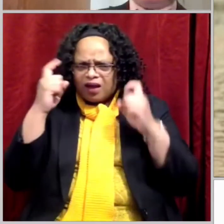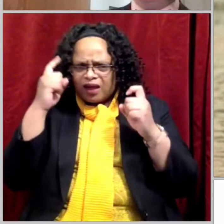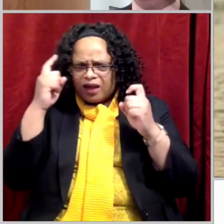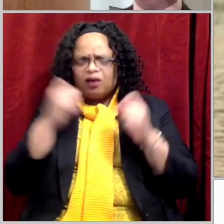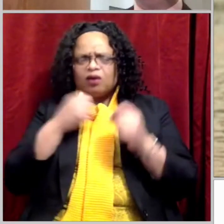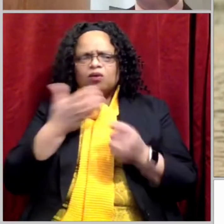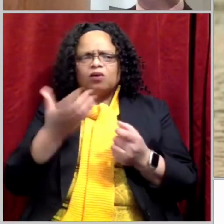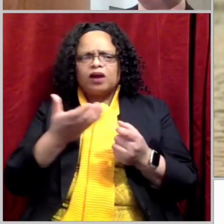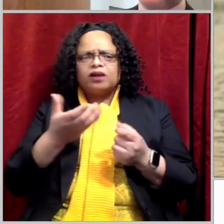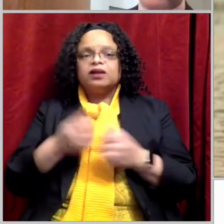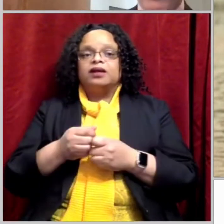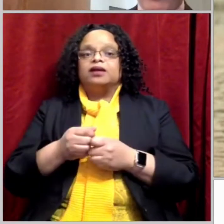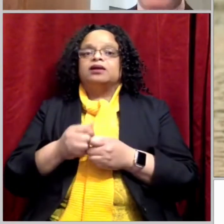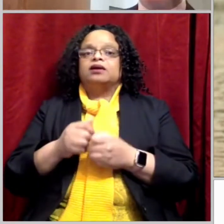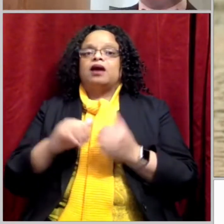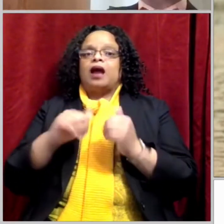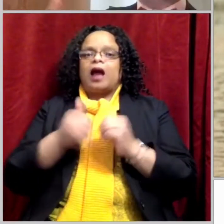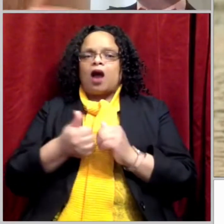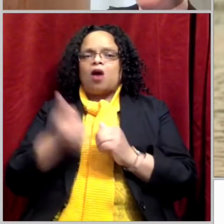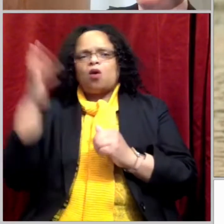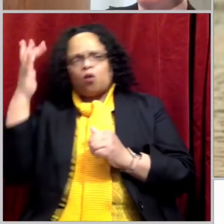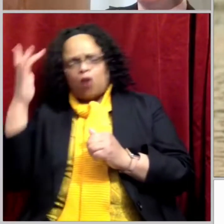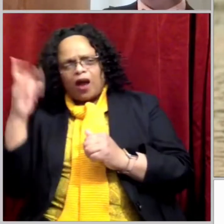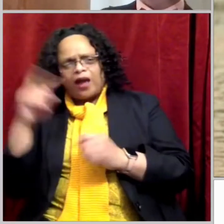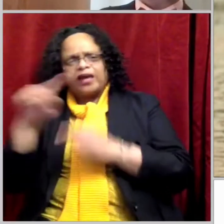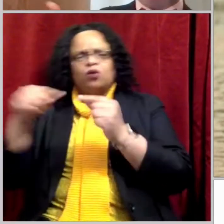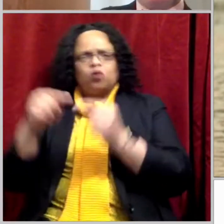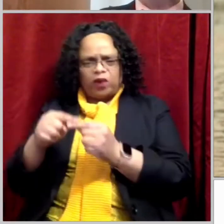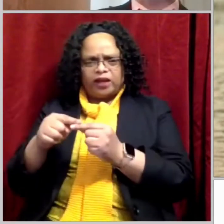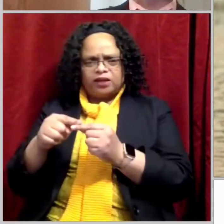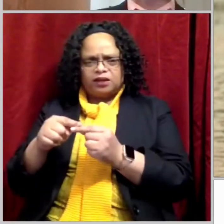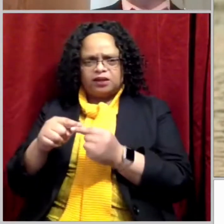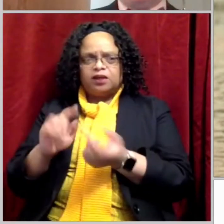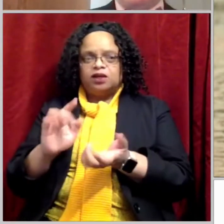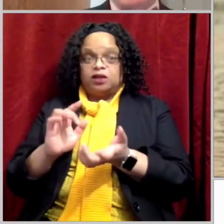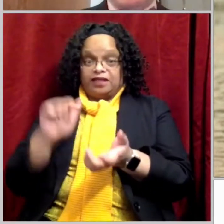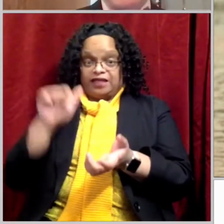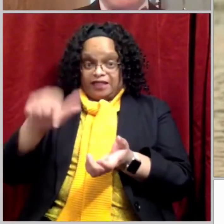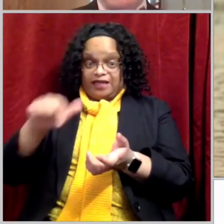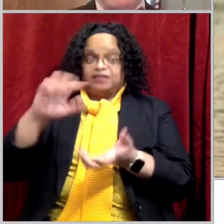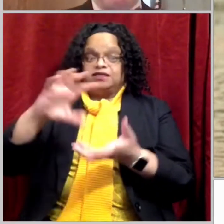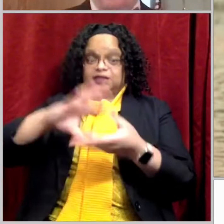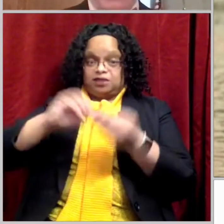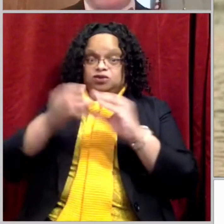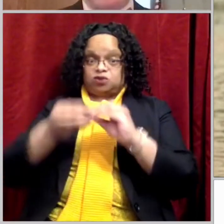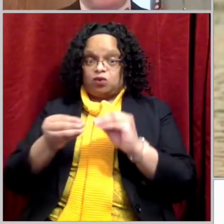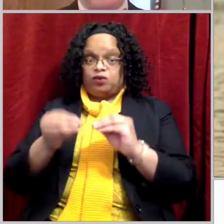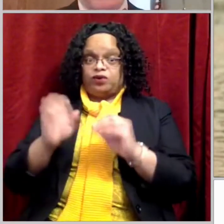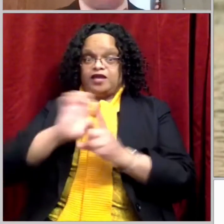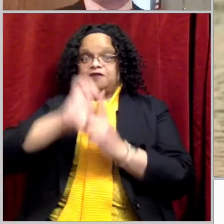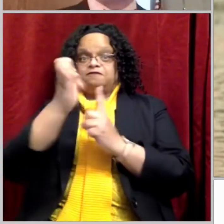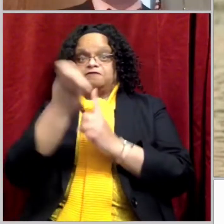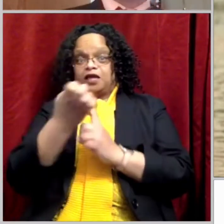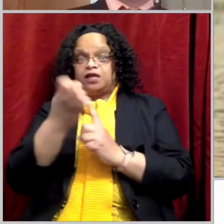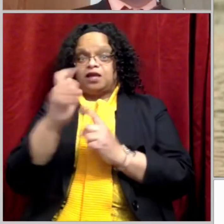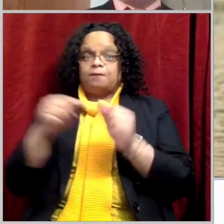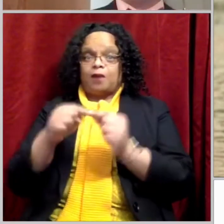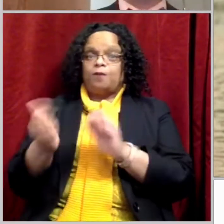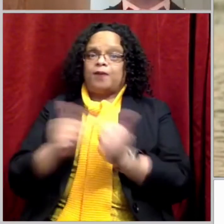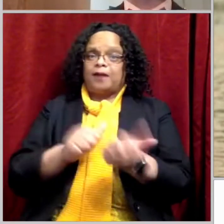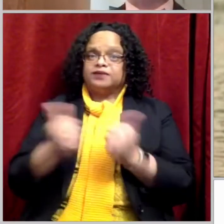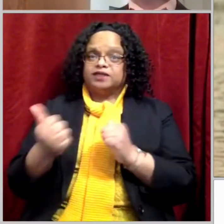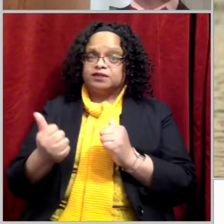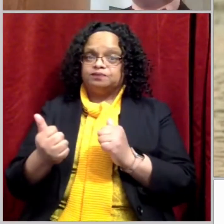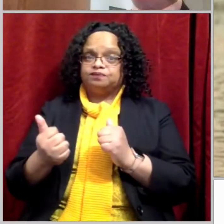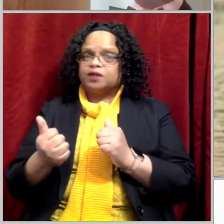is the how, the why, and the when of this particular event of baptism. Because that is what the